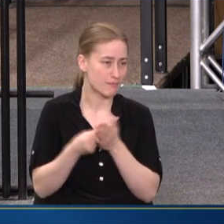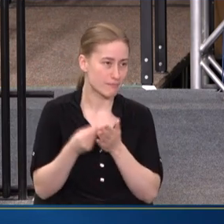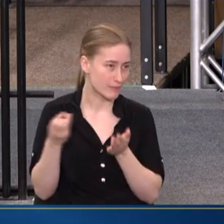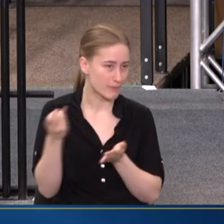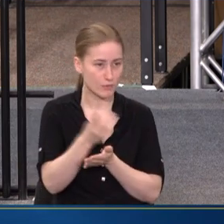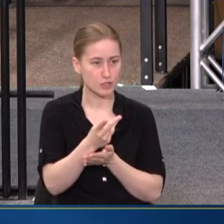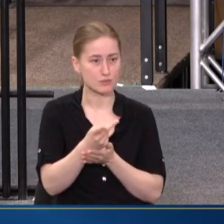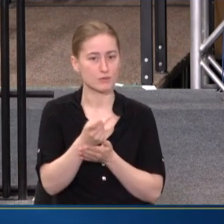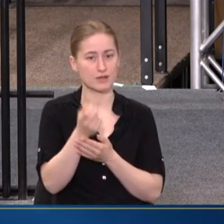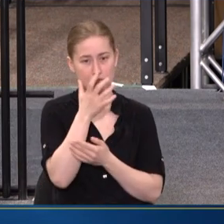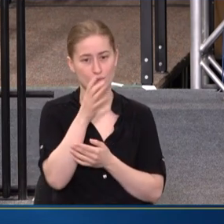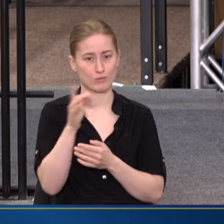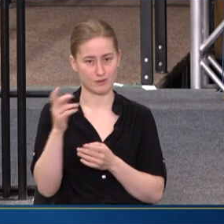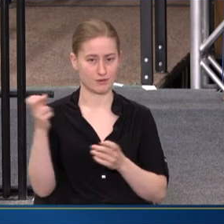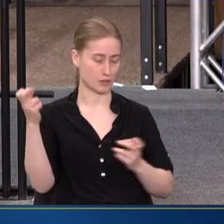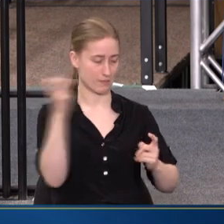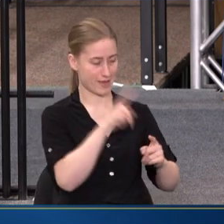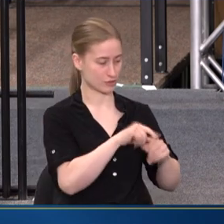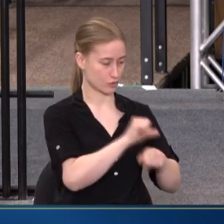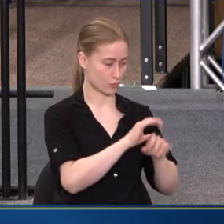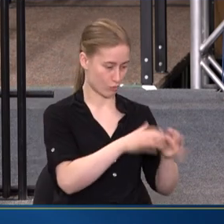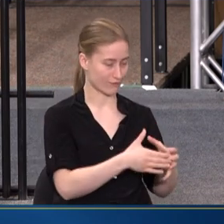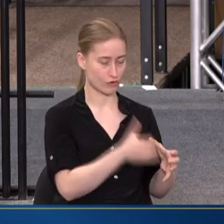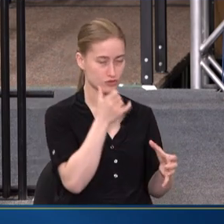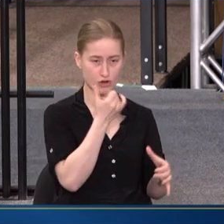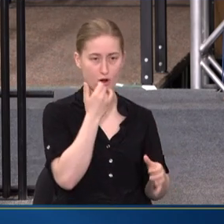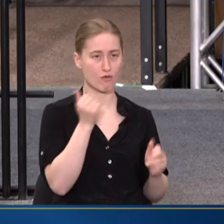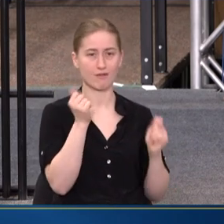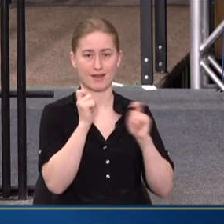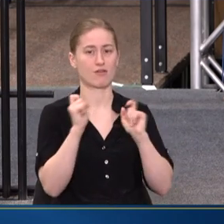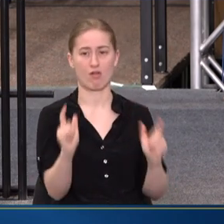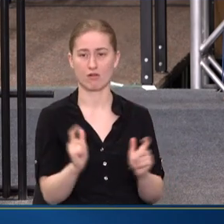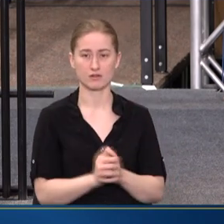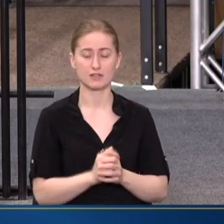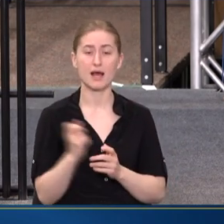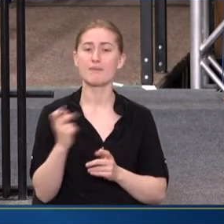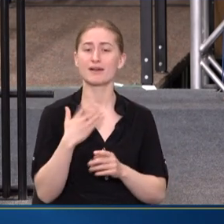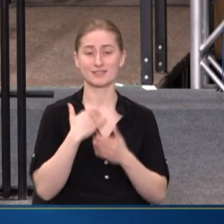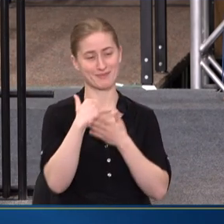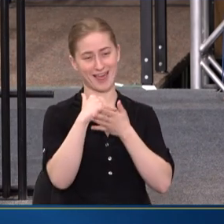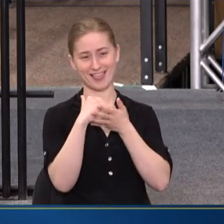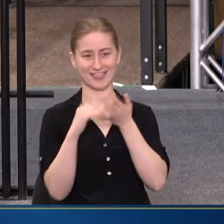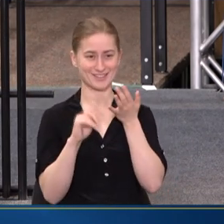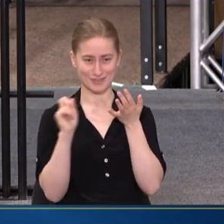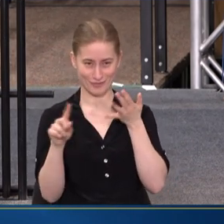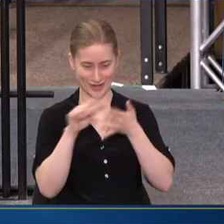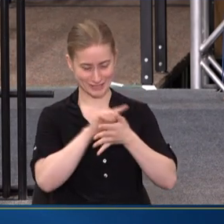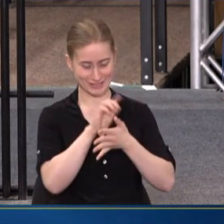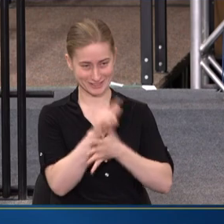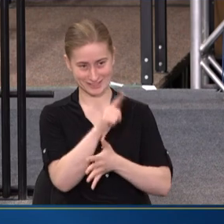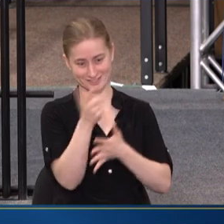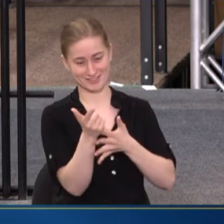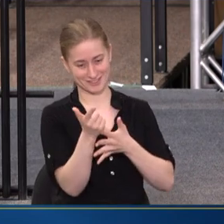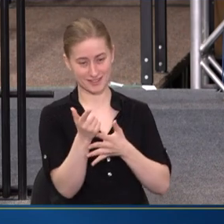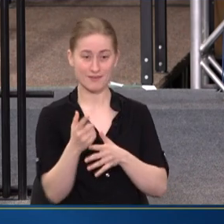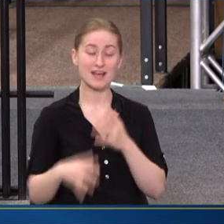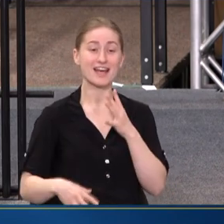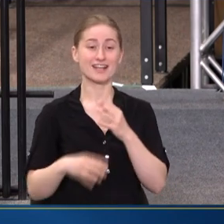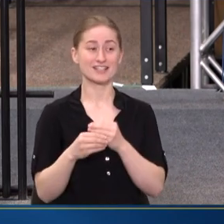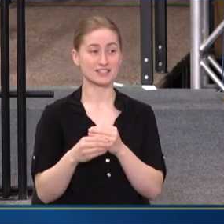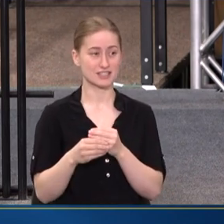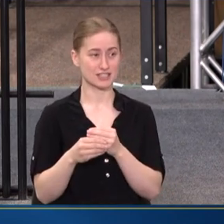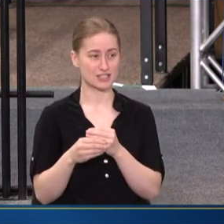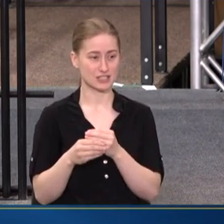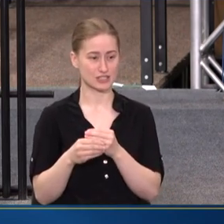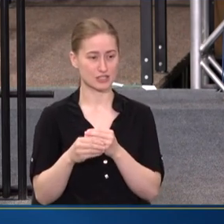EVENTUALLY WE LAND AT WORK FORCE IT FEELS LIKE. YOU'RE NOT WRONG AT ALL. BACK TO MY LIST OF QUESTIONS. IN ADDITION TO THE WORK FORCE